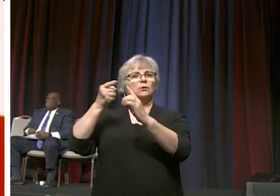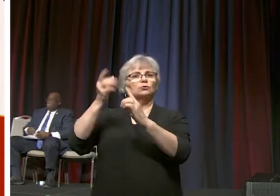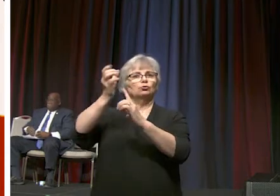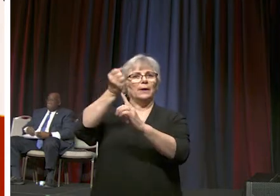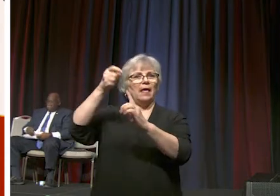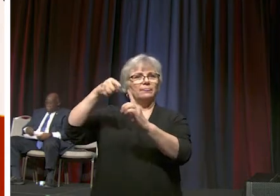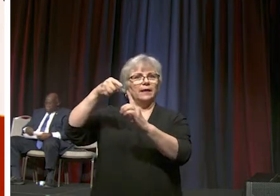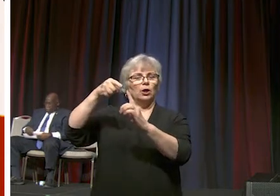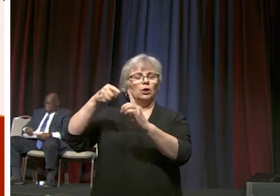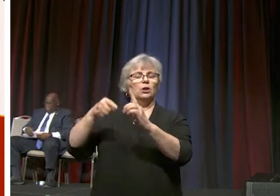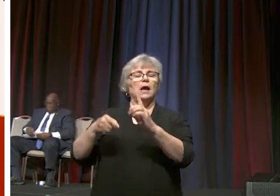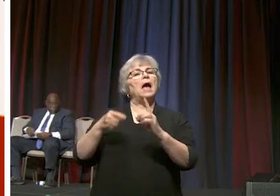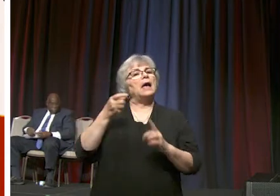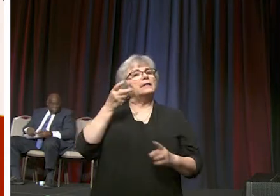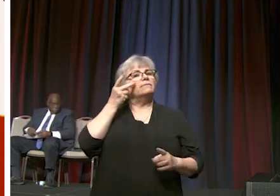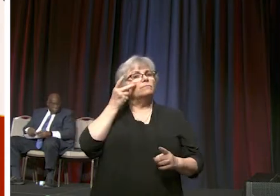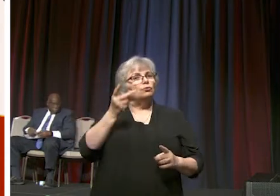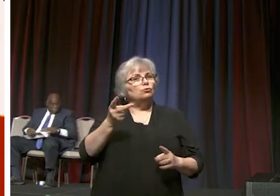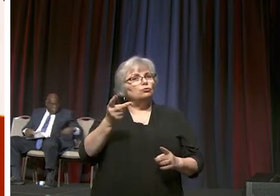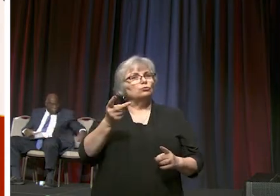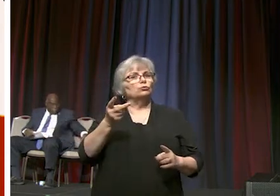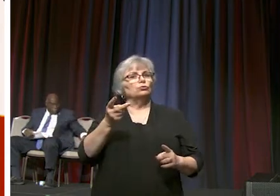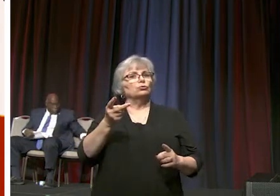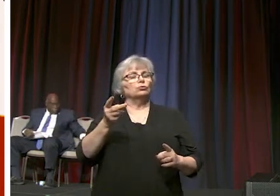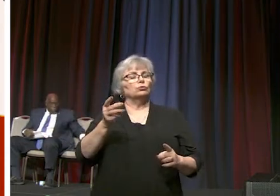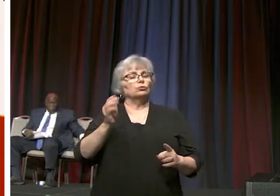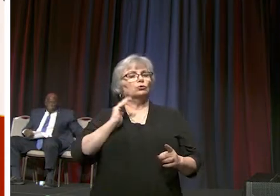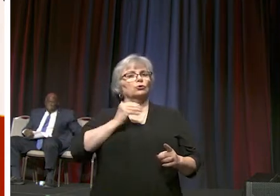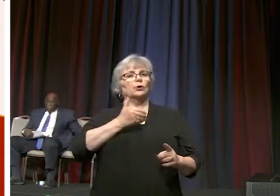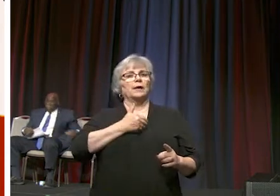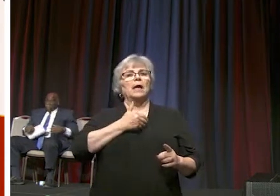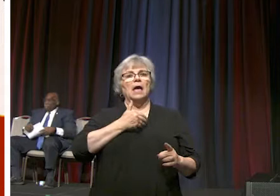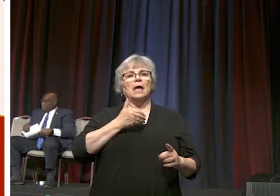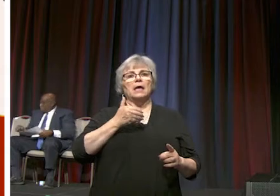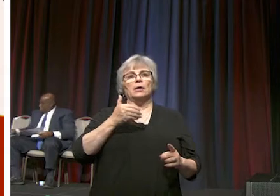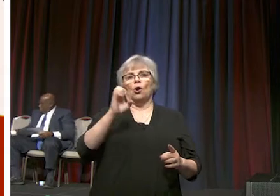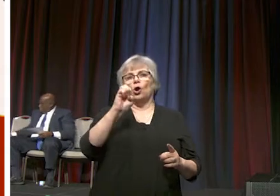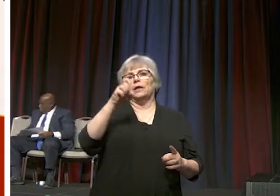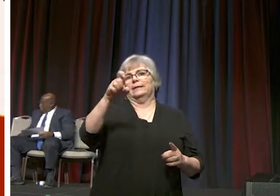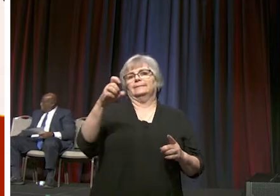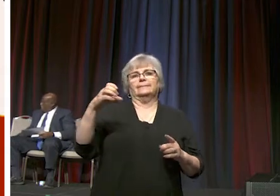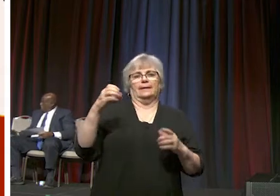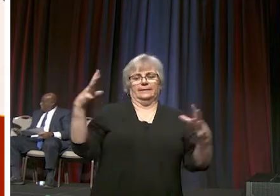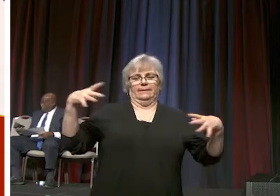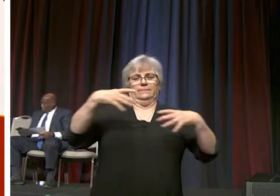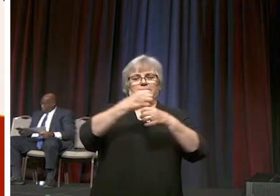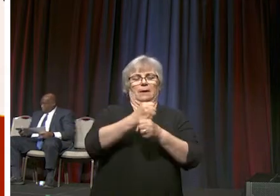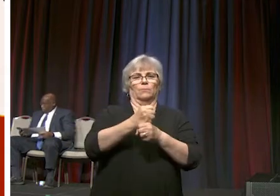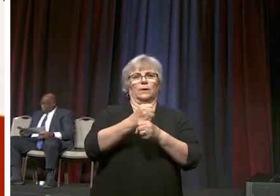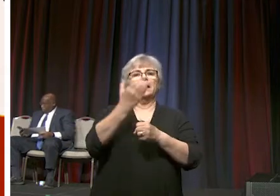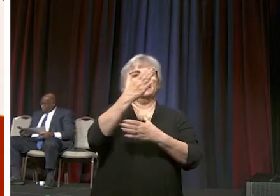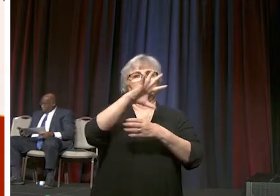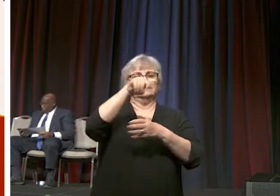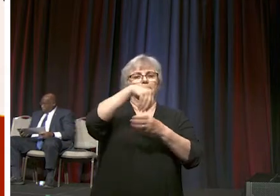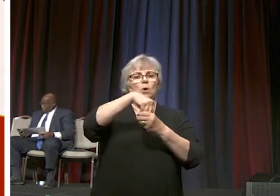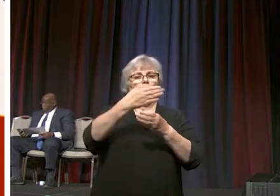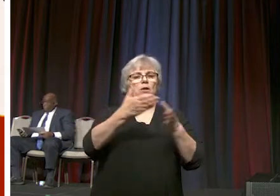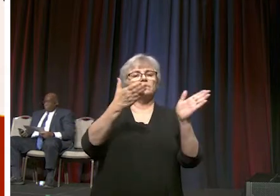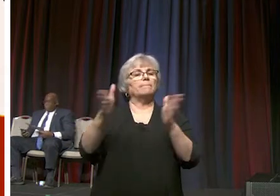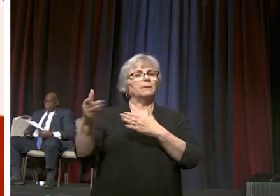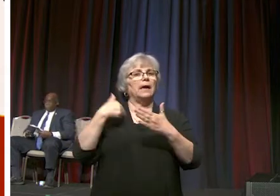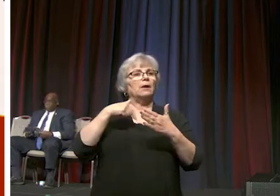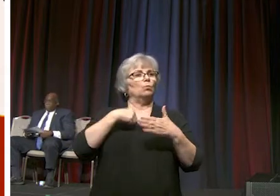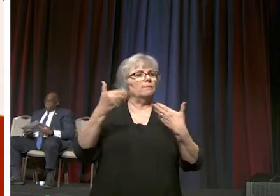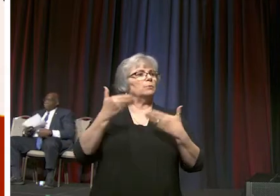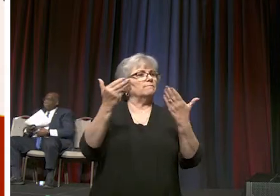if you will take a look at our executive summary that is part of the plan that we have provided it not only